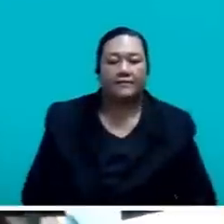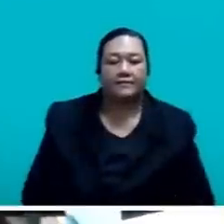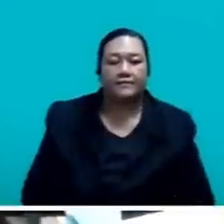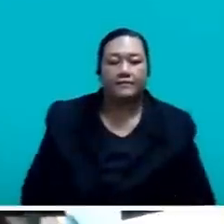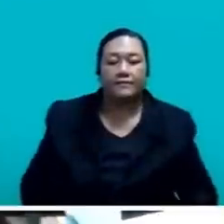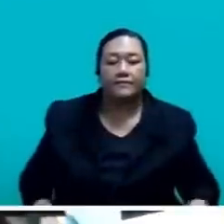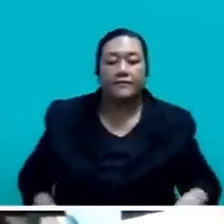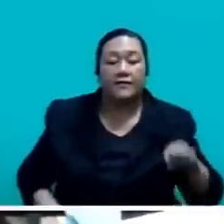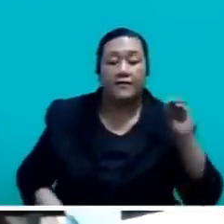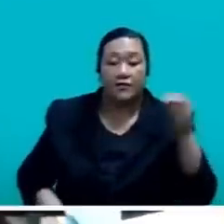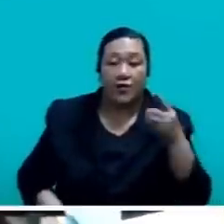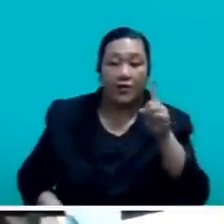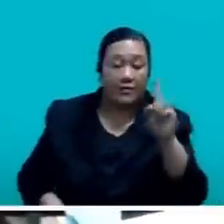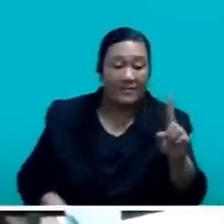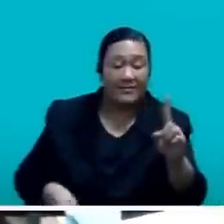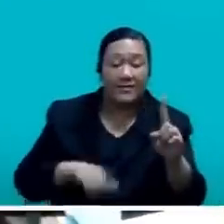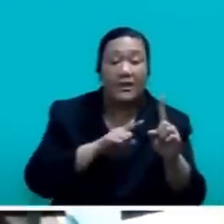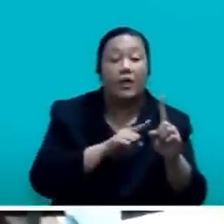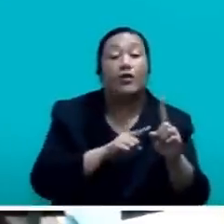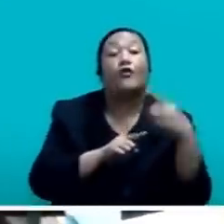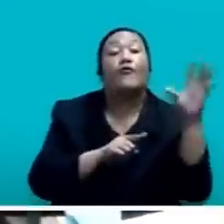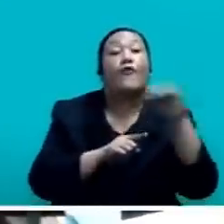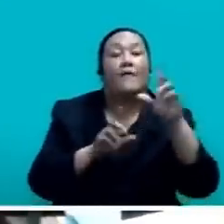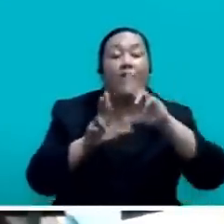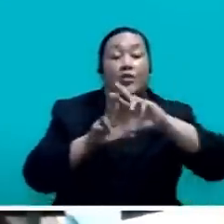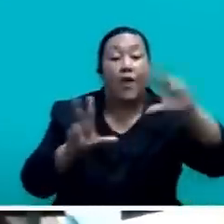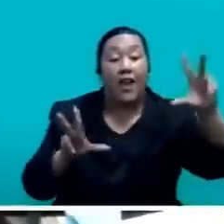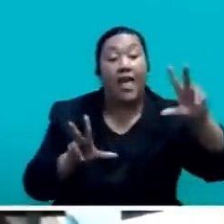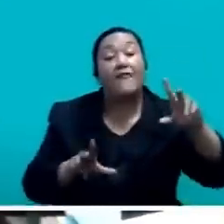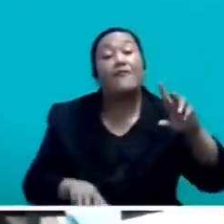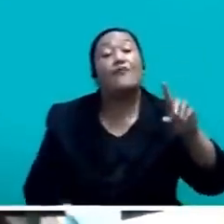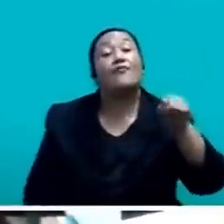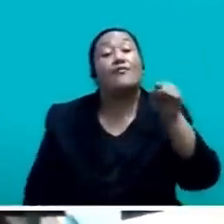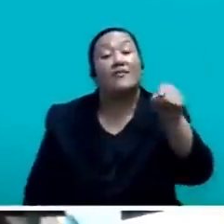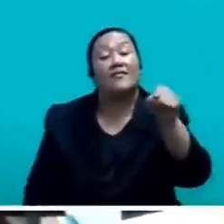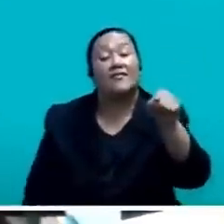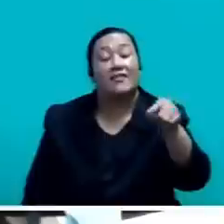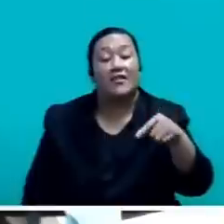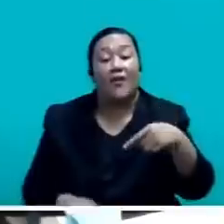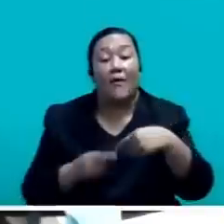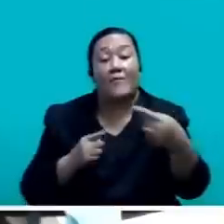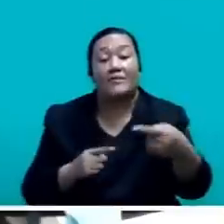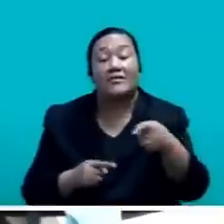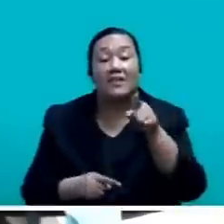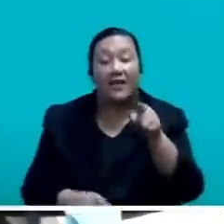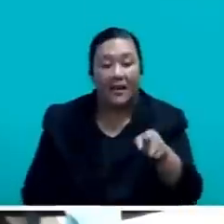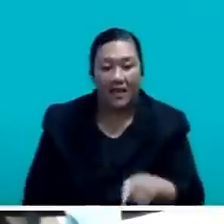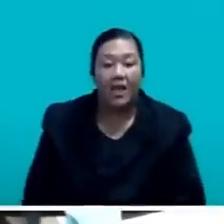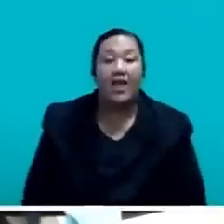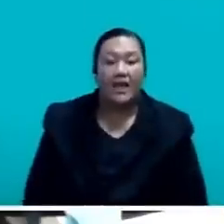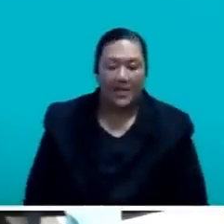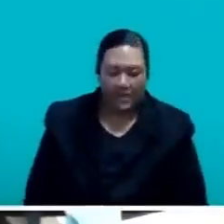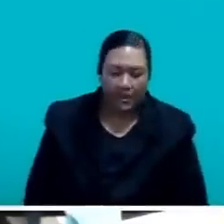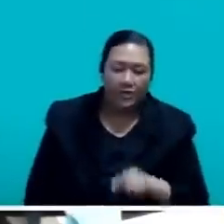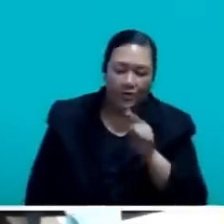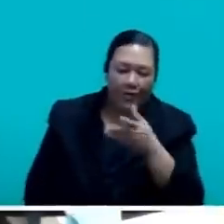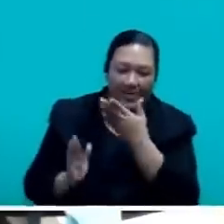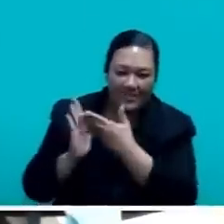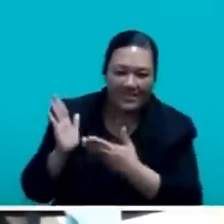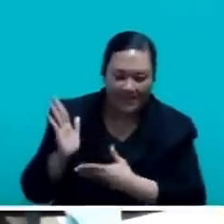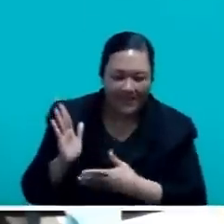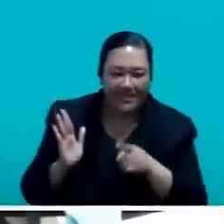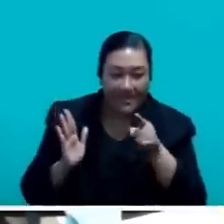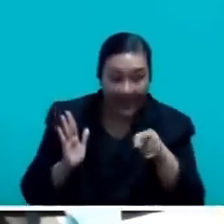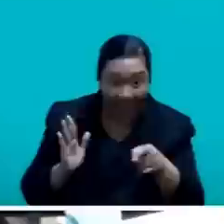from on both sides of the house, this is the answer to our Look North Cry for all of these